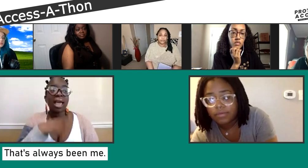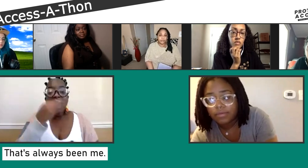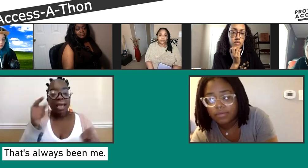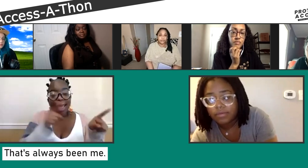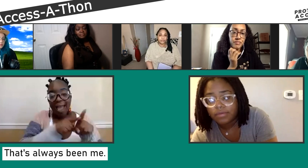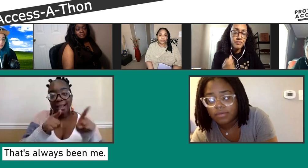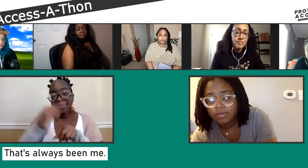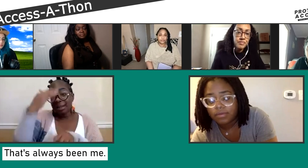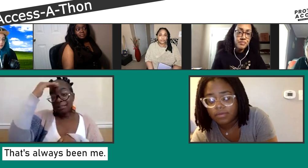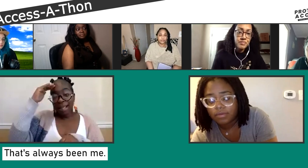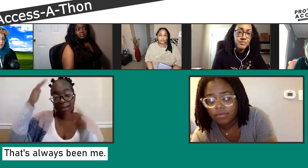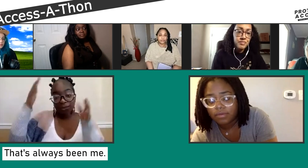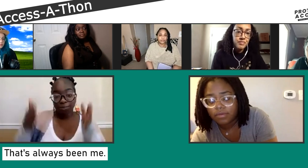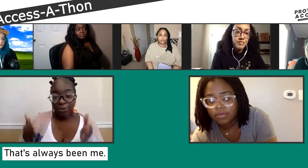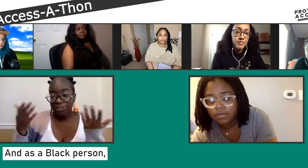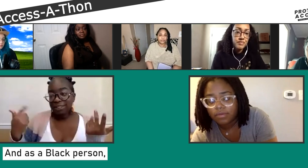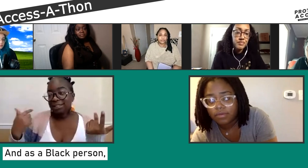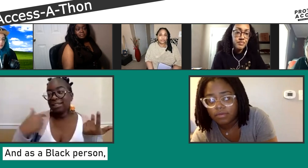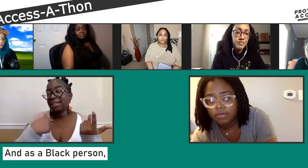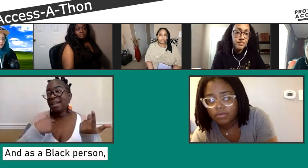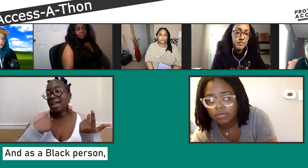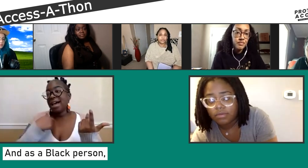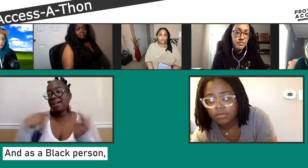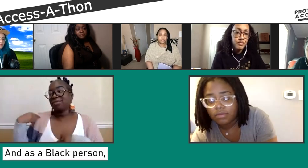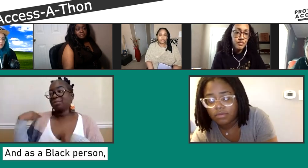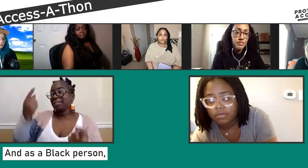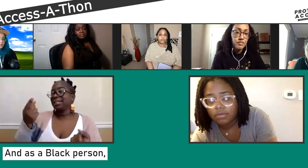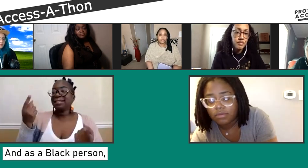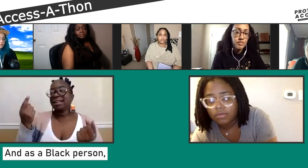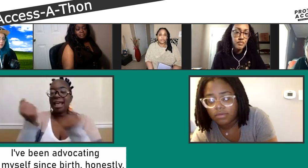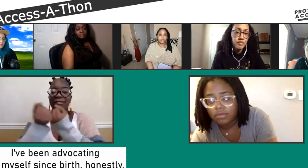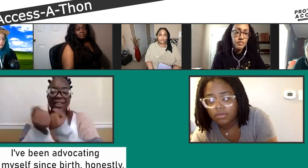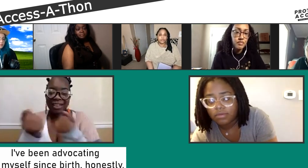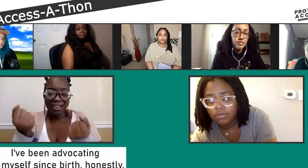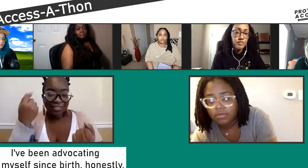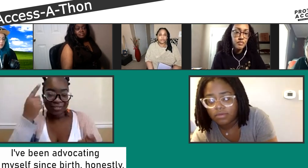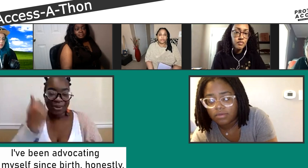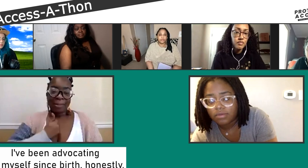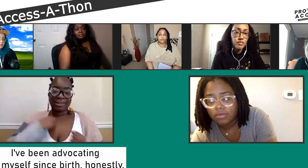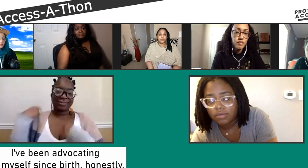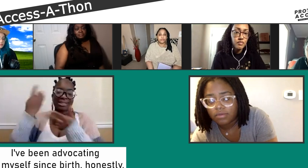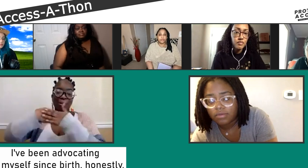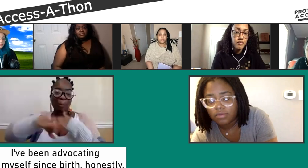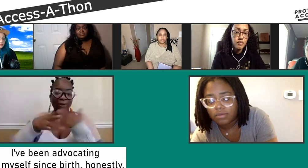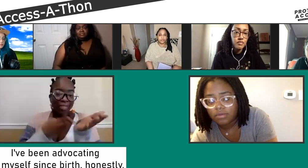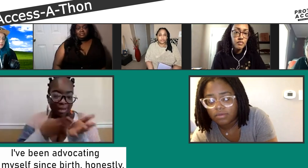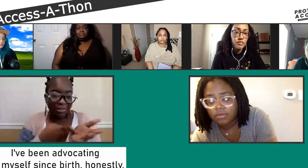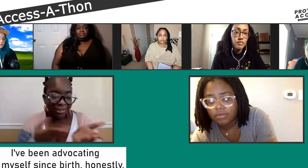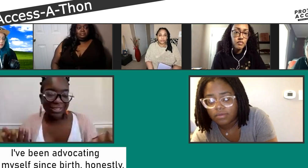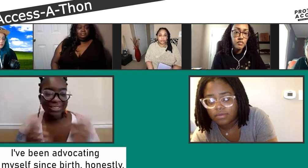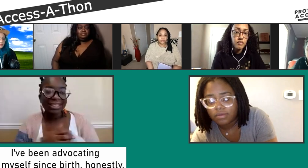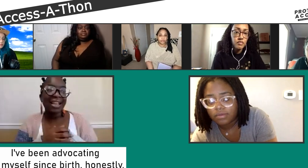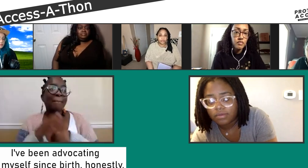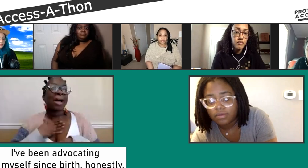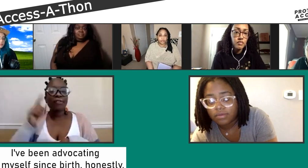I had to learn to stand up for who I was. And as a Black person, I mean, I've been my